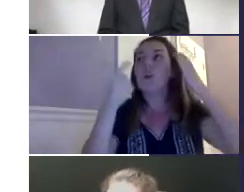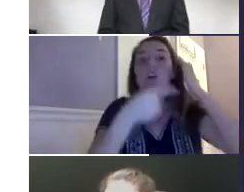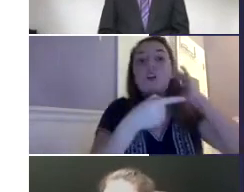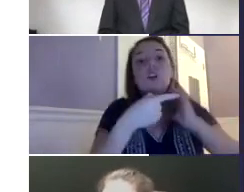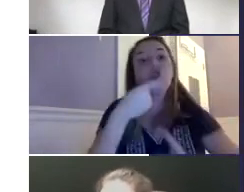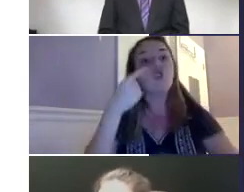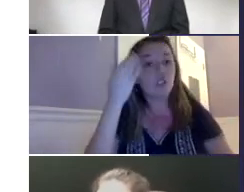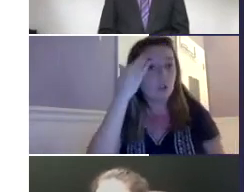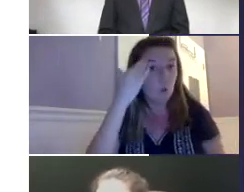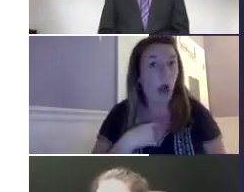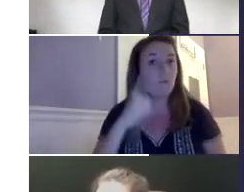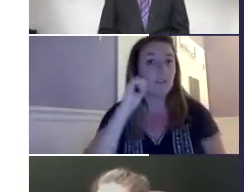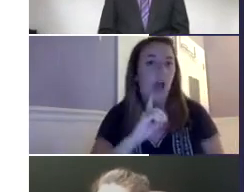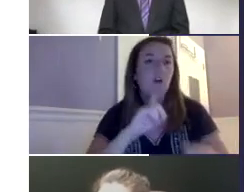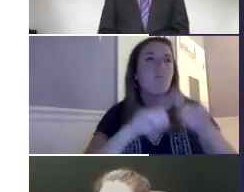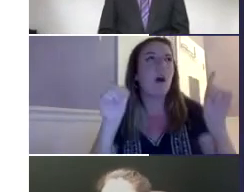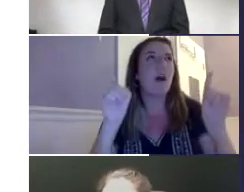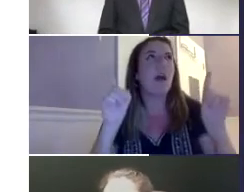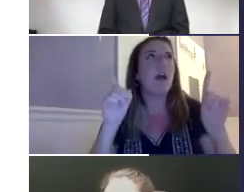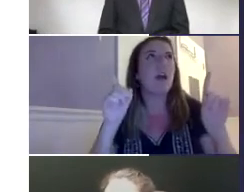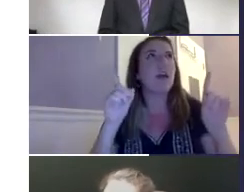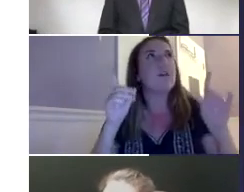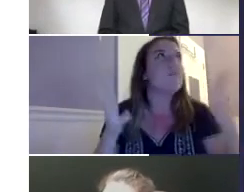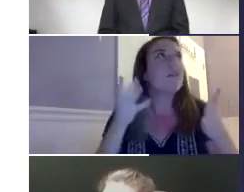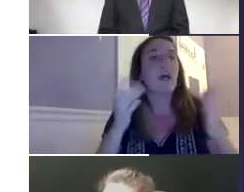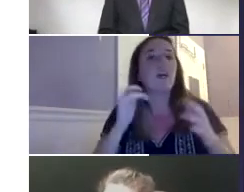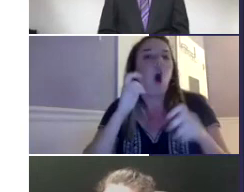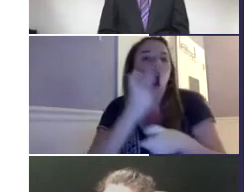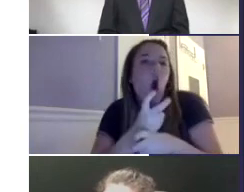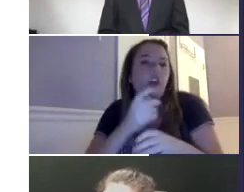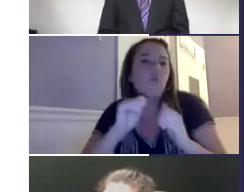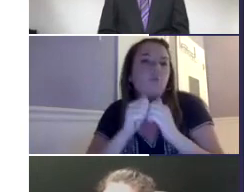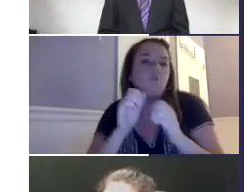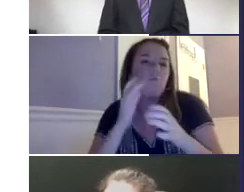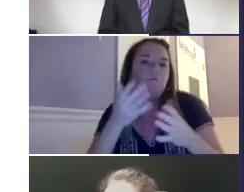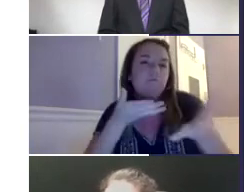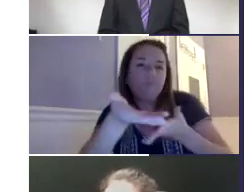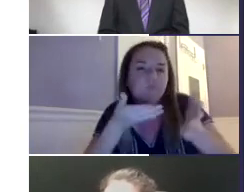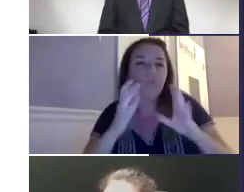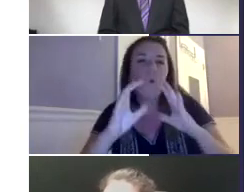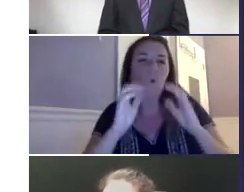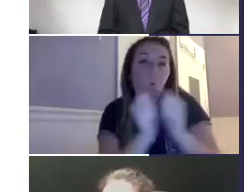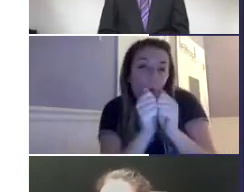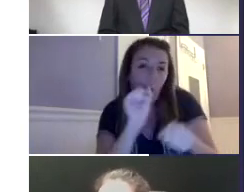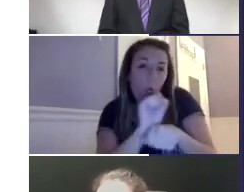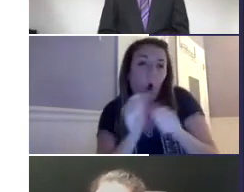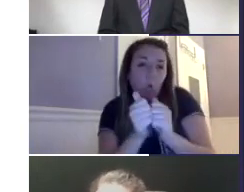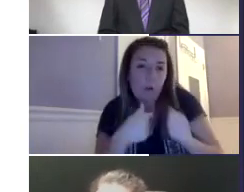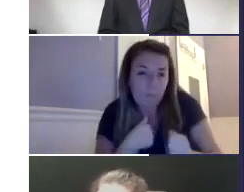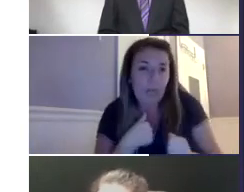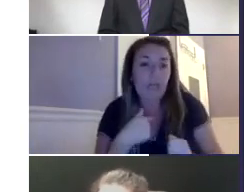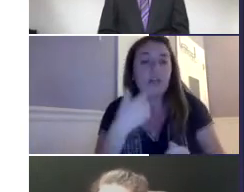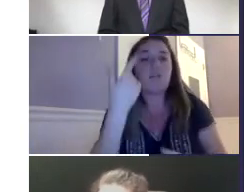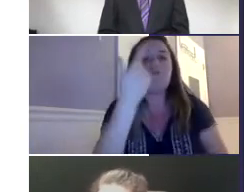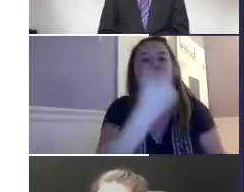back when they're pregnant. it's just during their maternity leave period. So the other person knew that I was deaf, but she found it hard